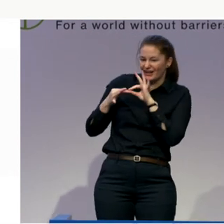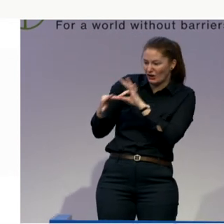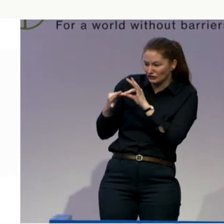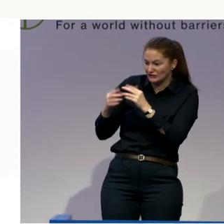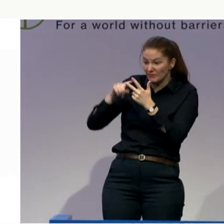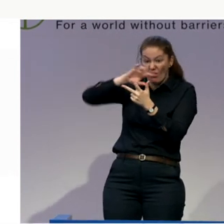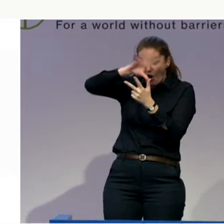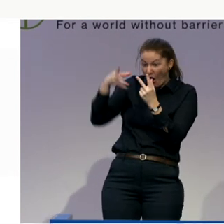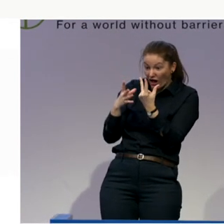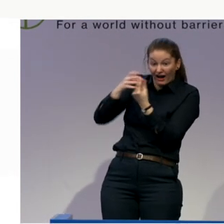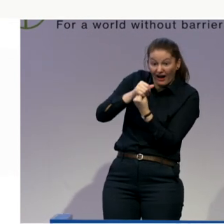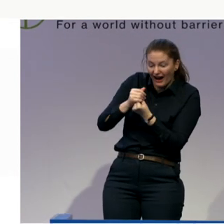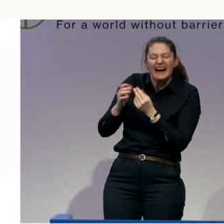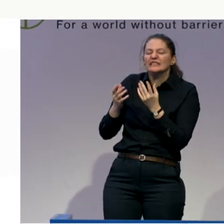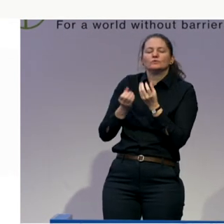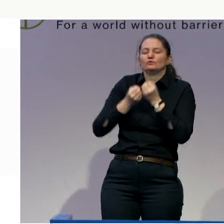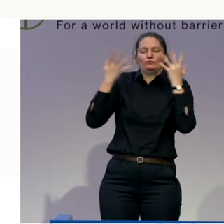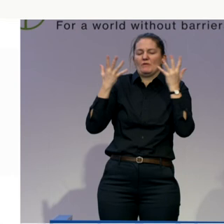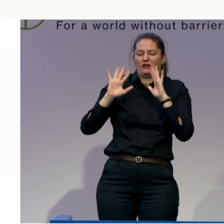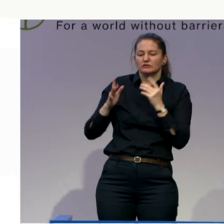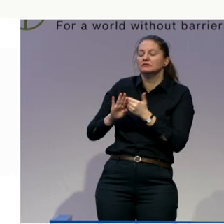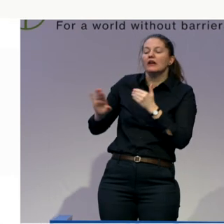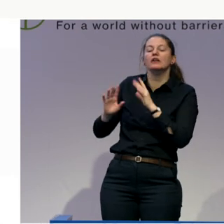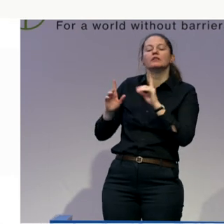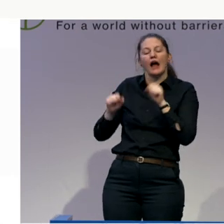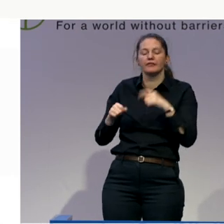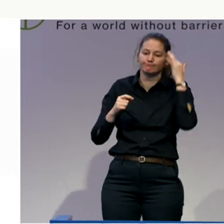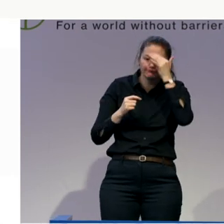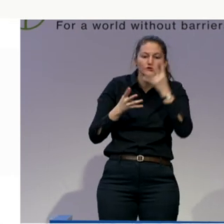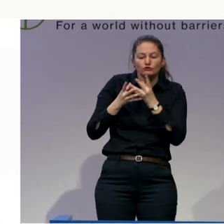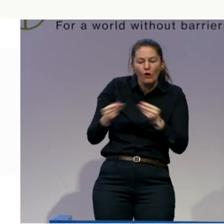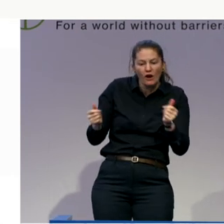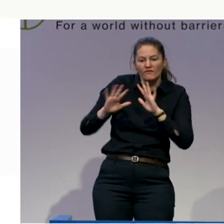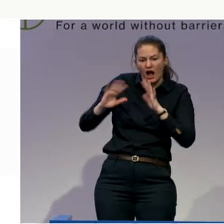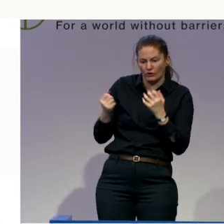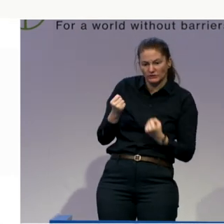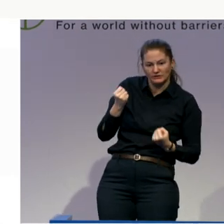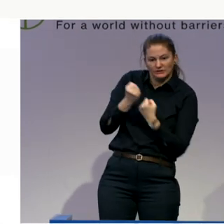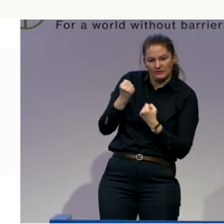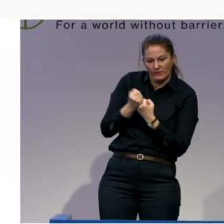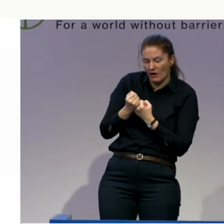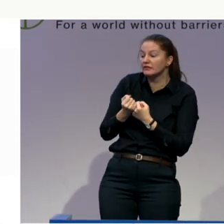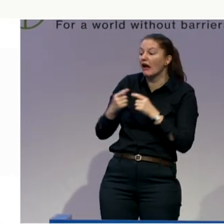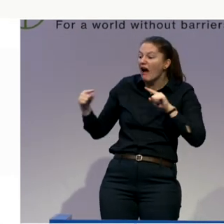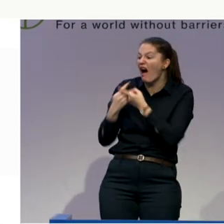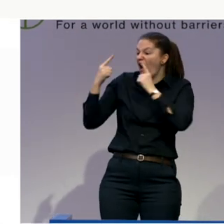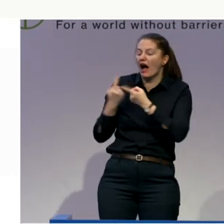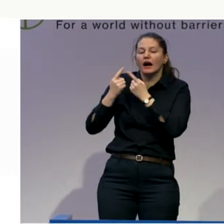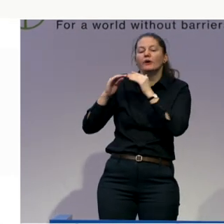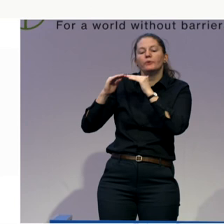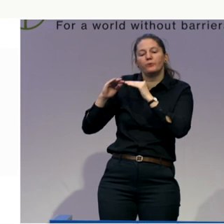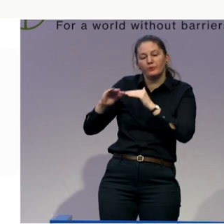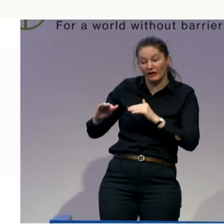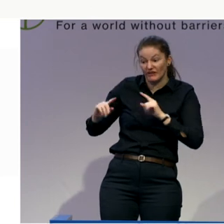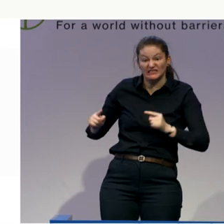solve these problems. We can have happy support relationships. We can avoid the conflicts that sometimes end up in court, that end up